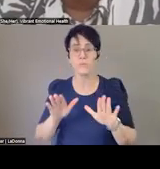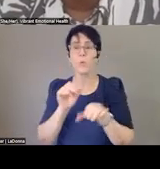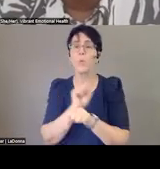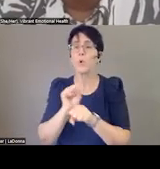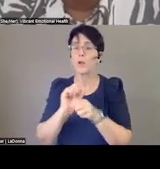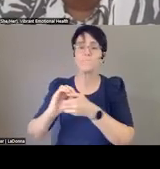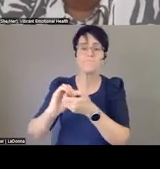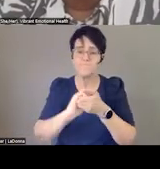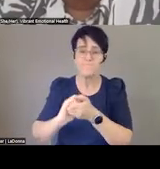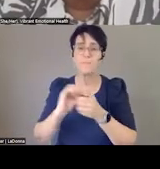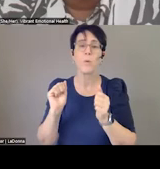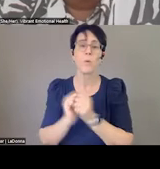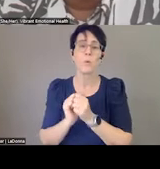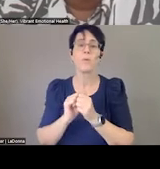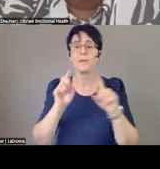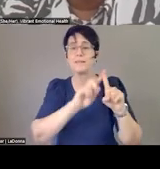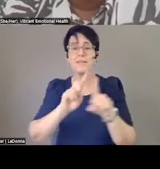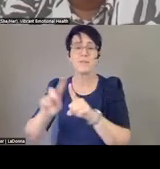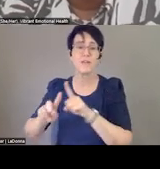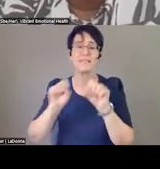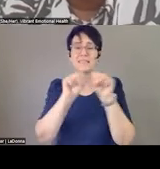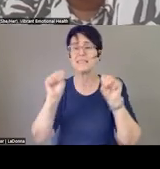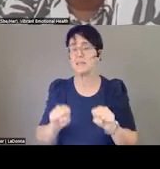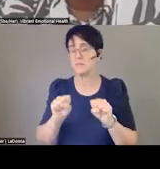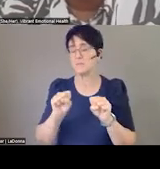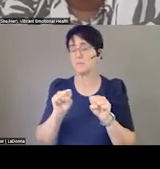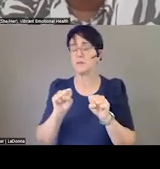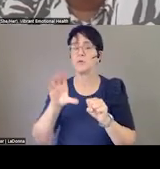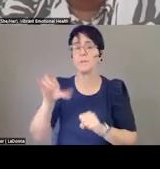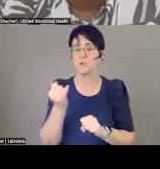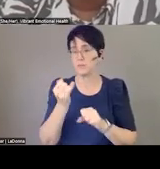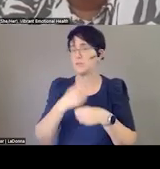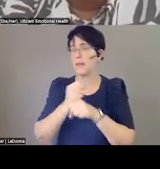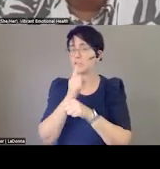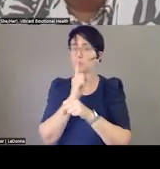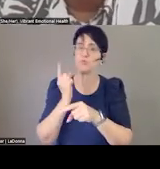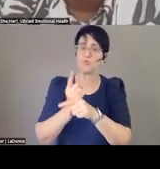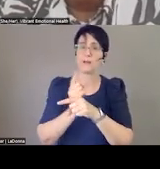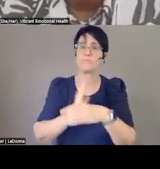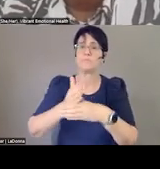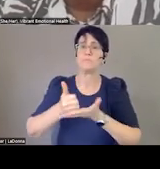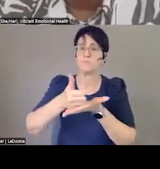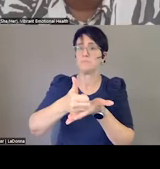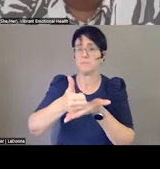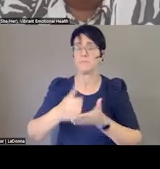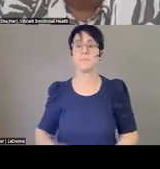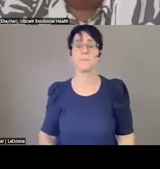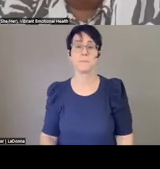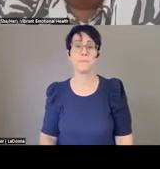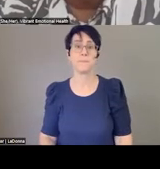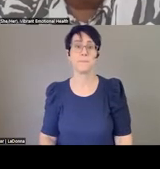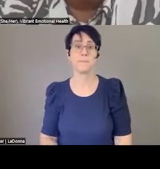between the various systems to make sure that folks get the right intervention at the right time. Next slide.